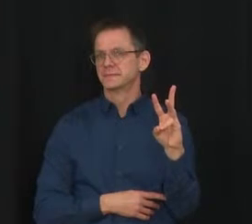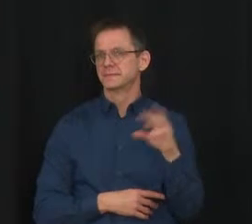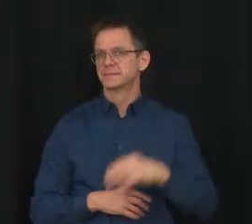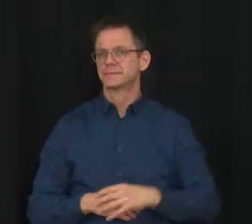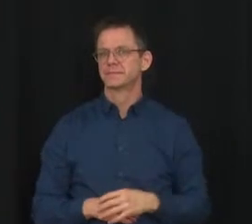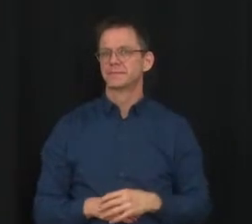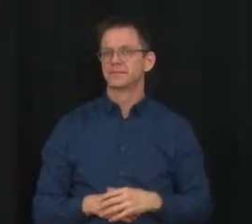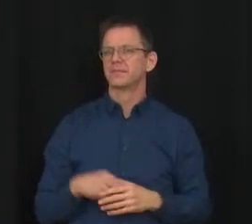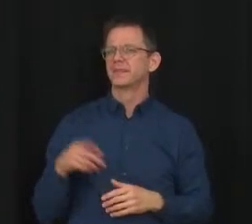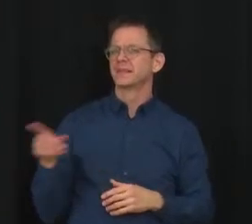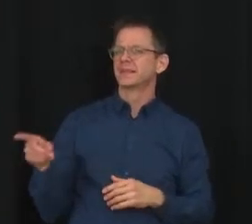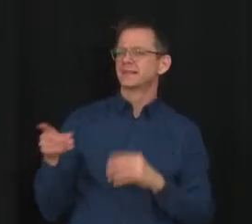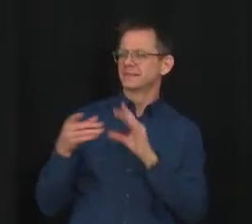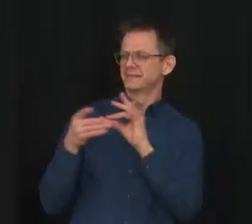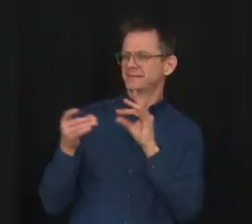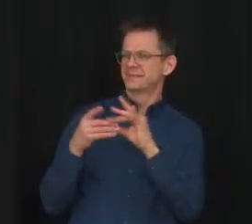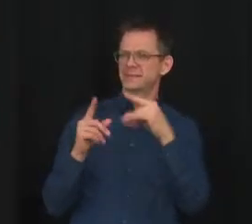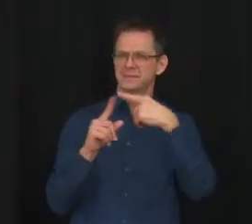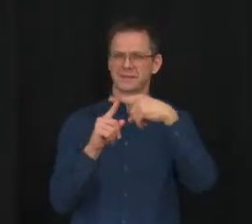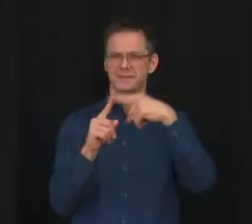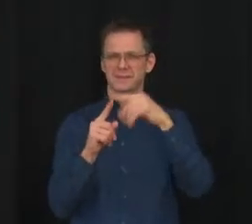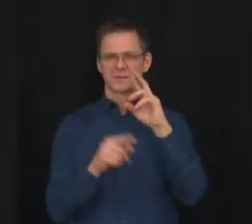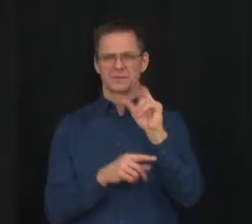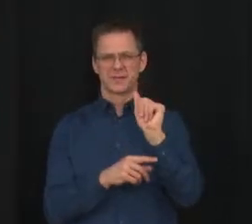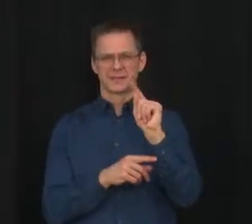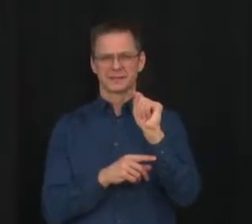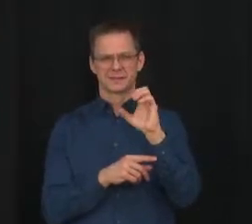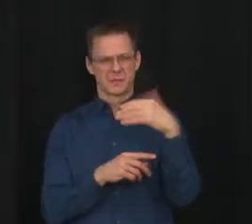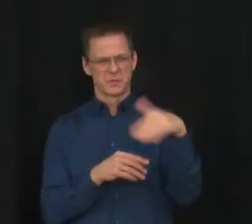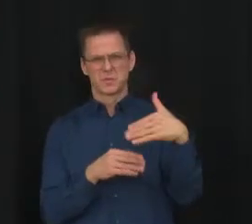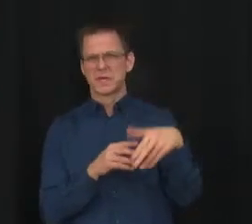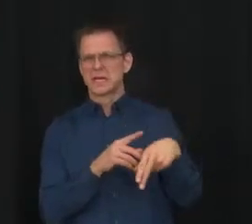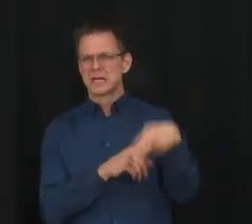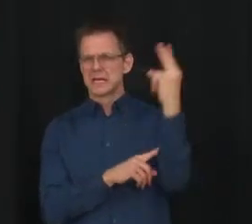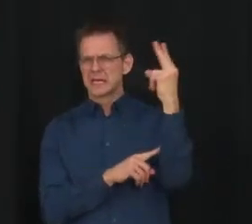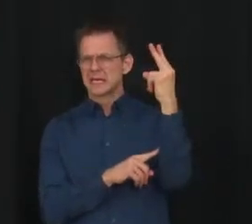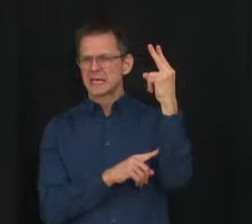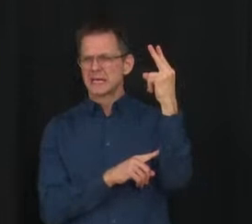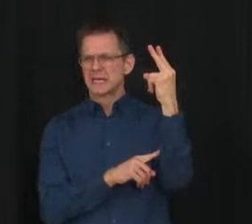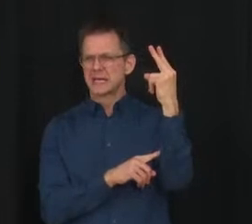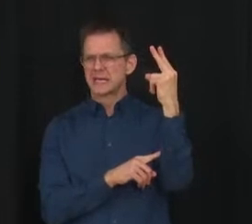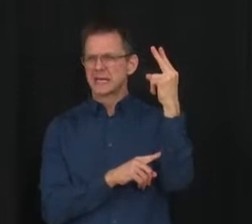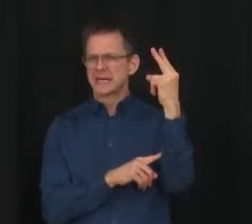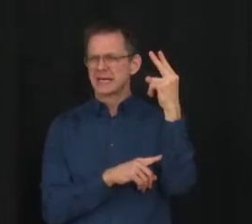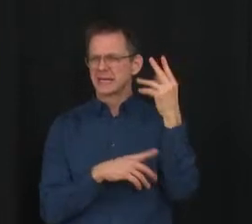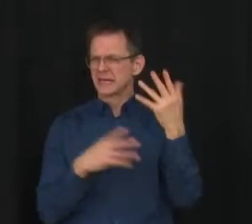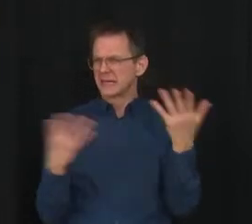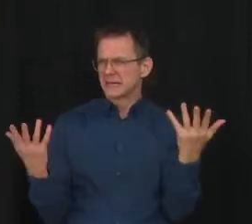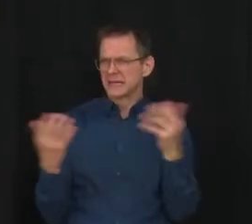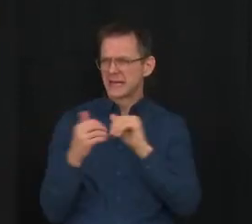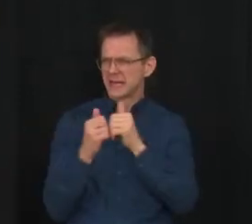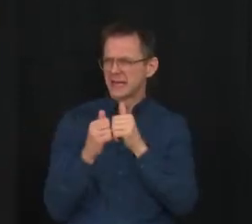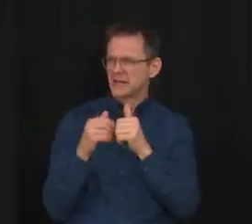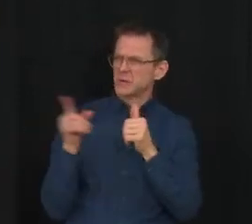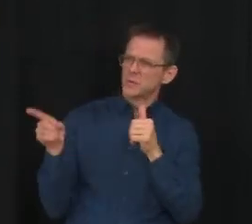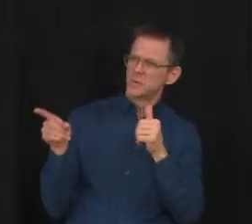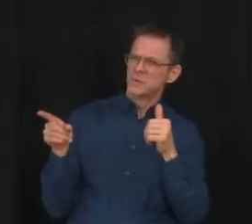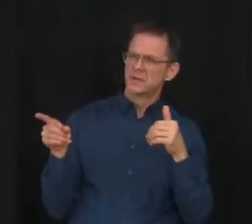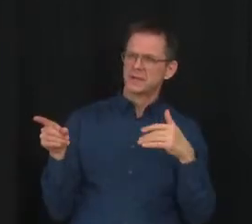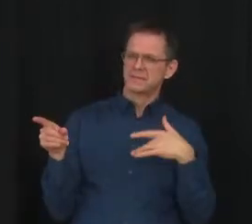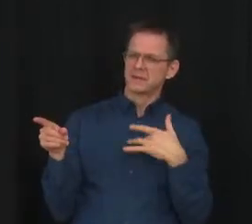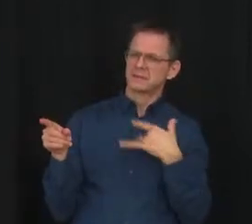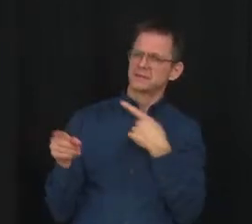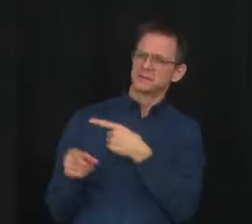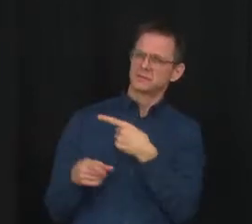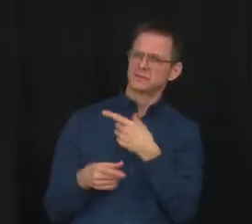transmissibility is also. So how can you be so sure that children still are at low risk of infection